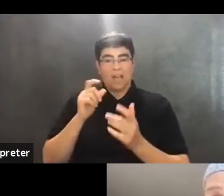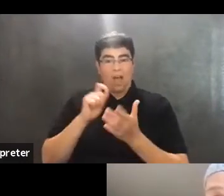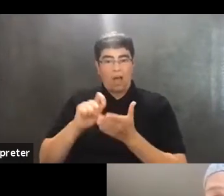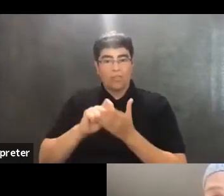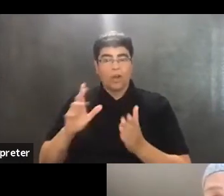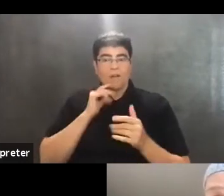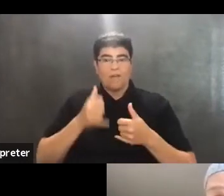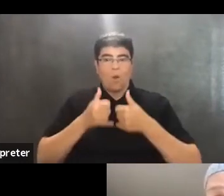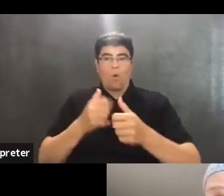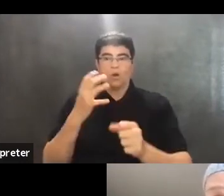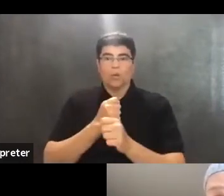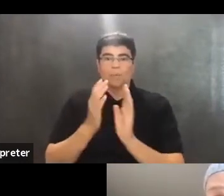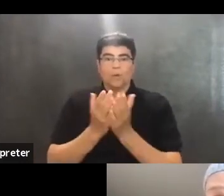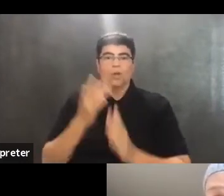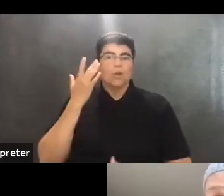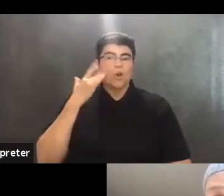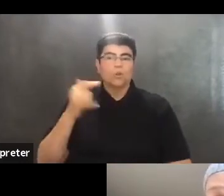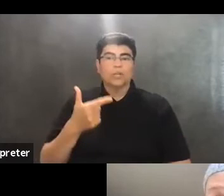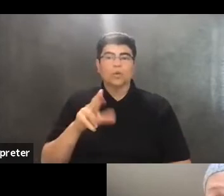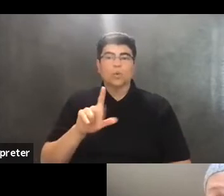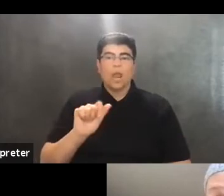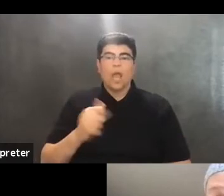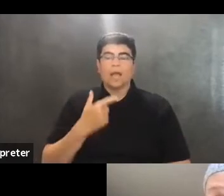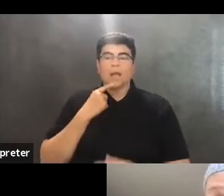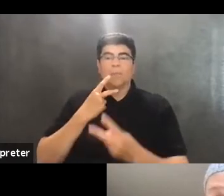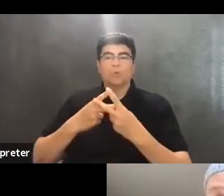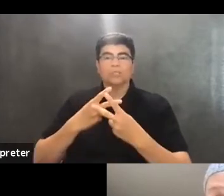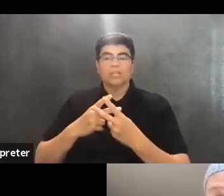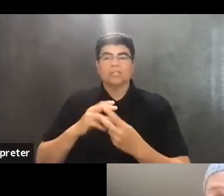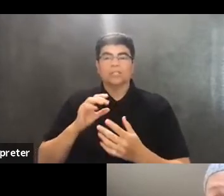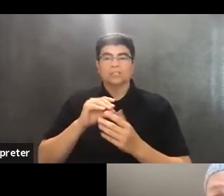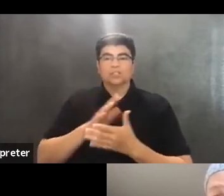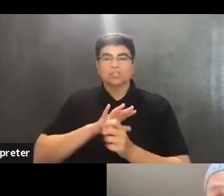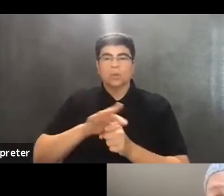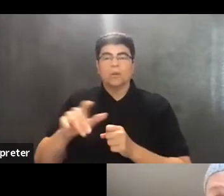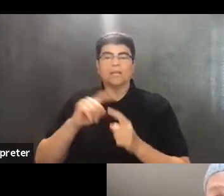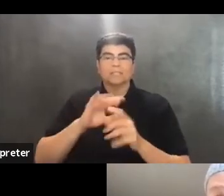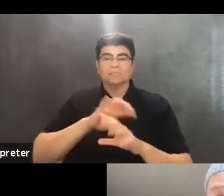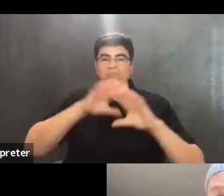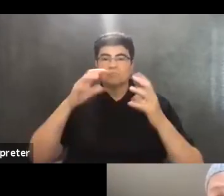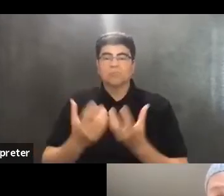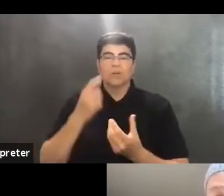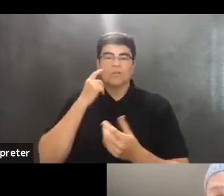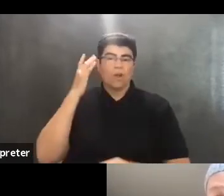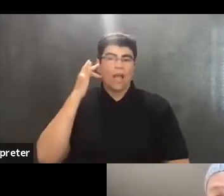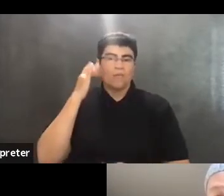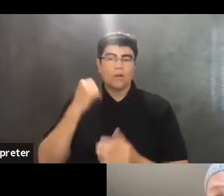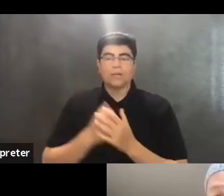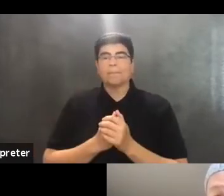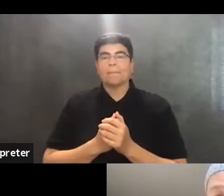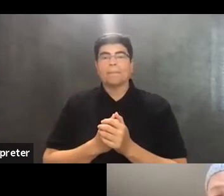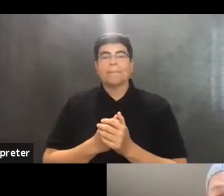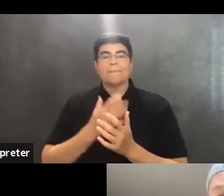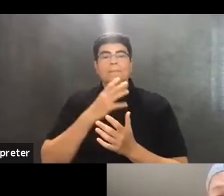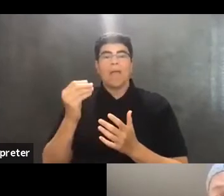award-winning book, Golden Gulag, Prison Surplus Crisis and Opposition in Globalizing California and